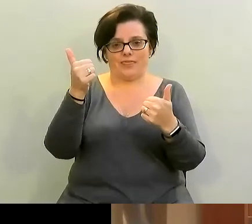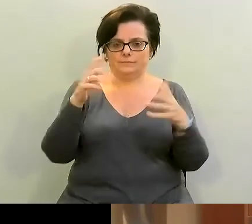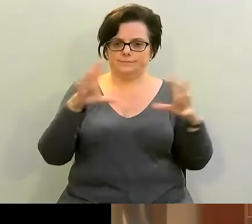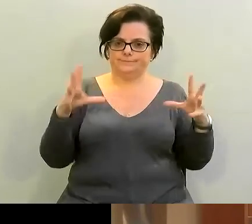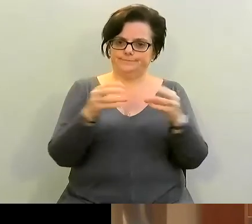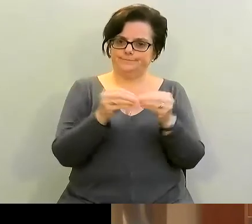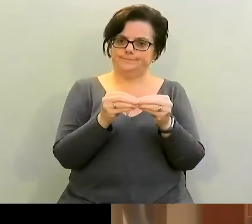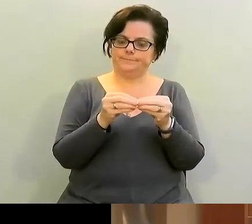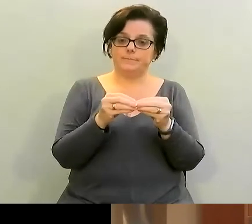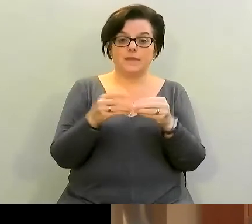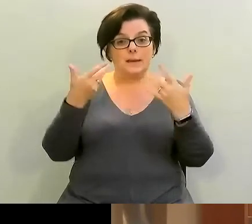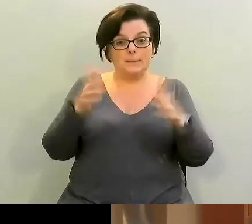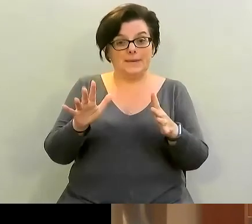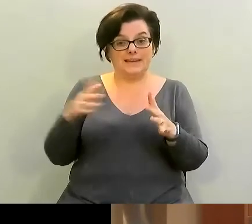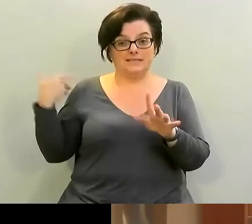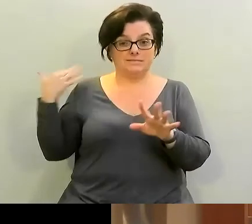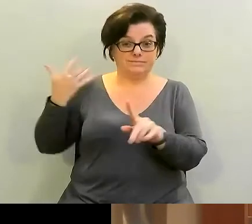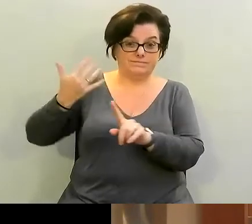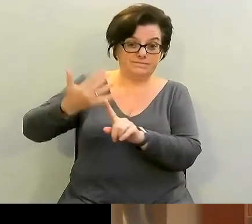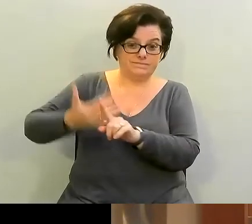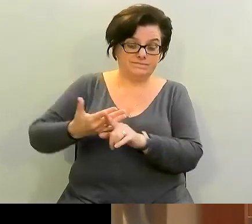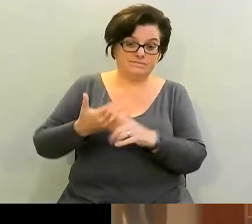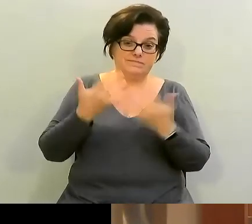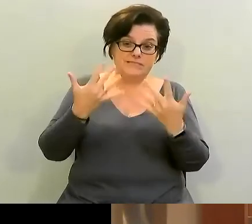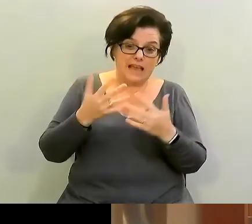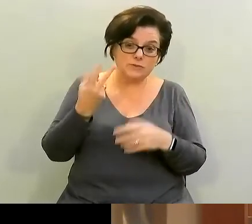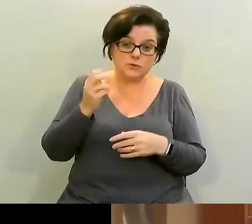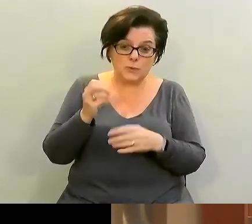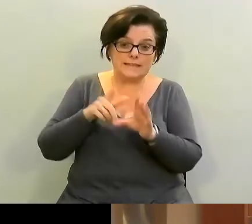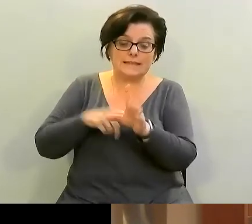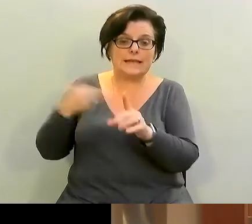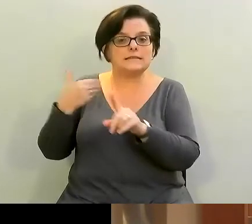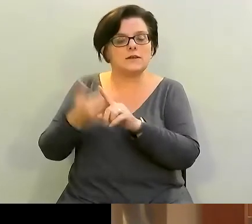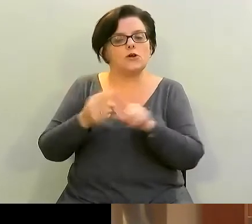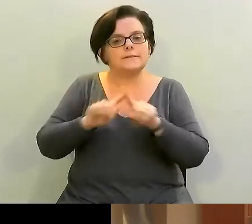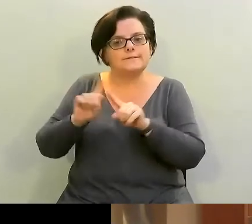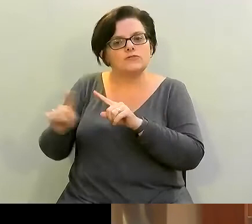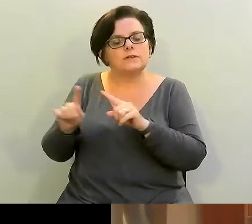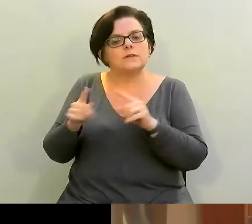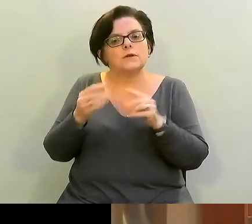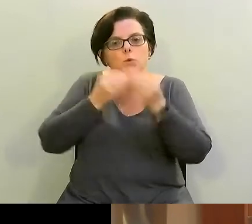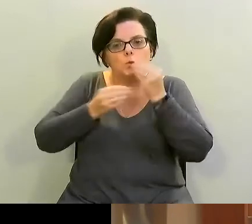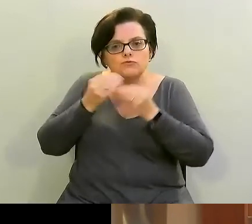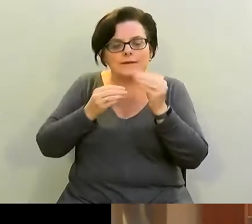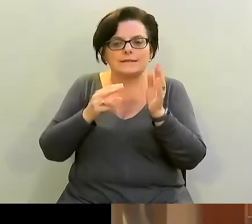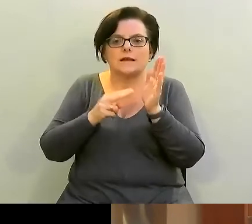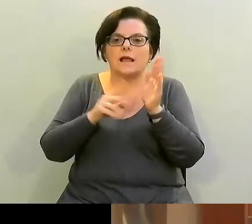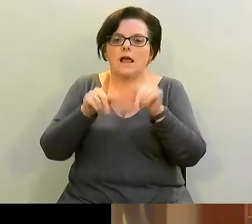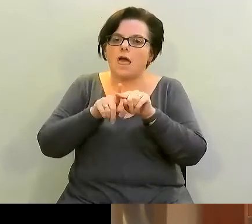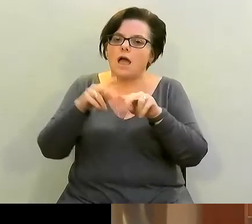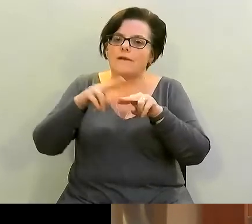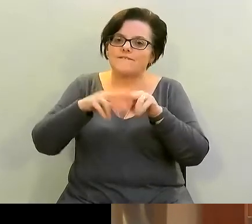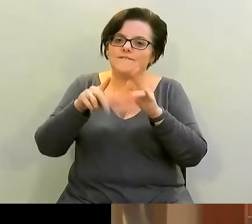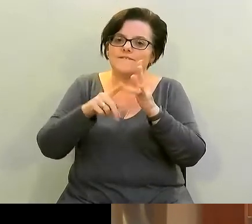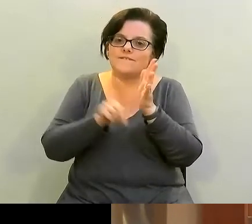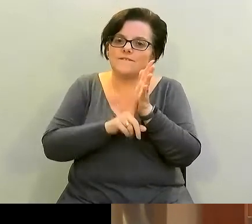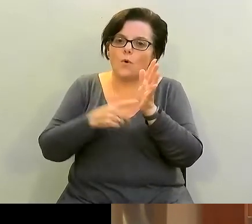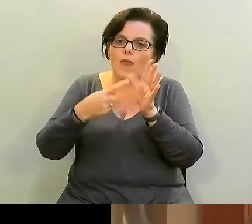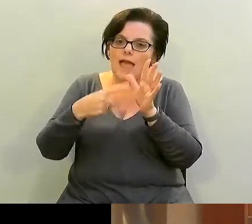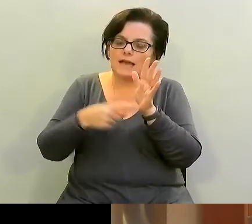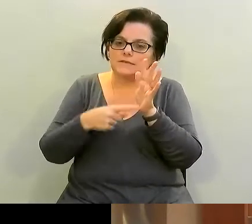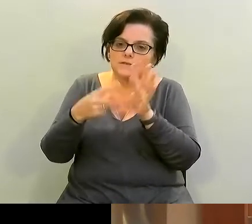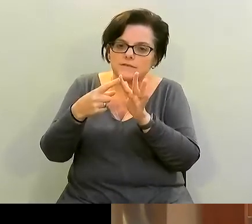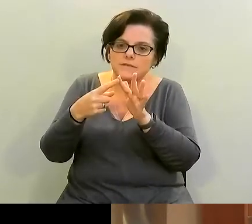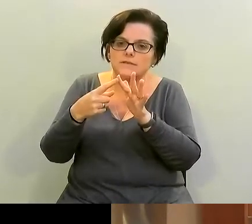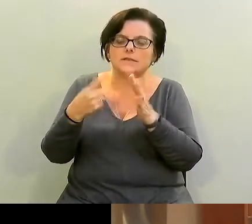have been studies done for decades on different nutrients such as folate methylfolate you find those easily